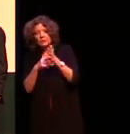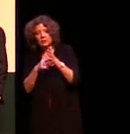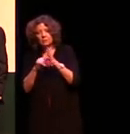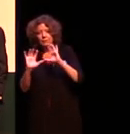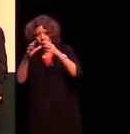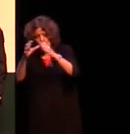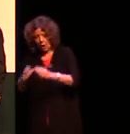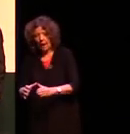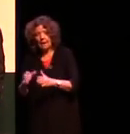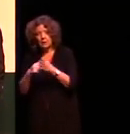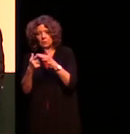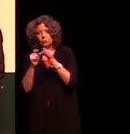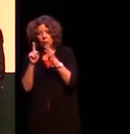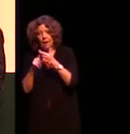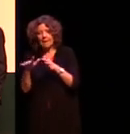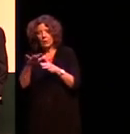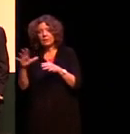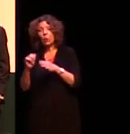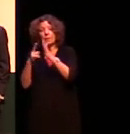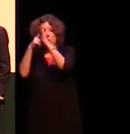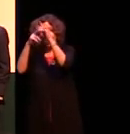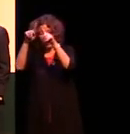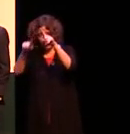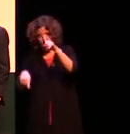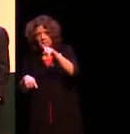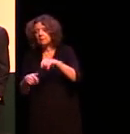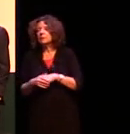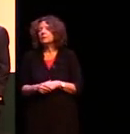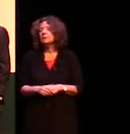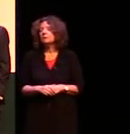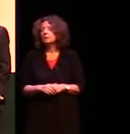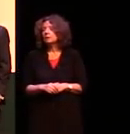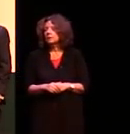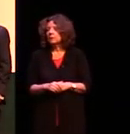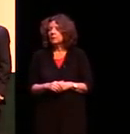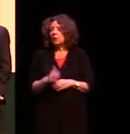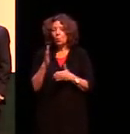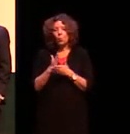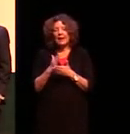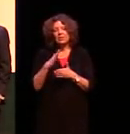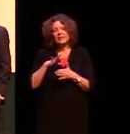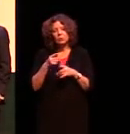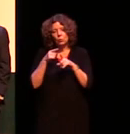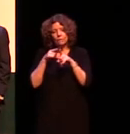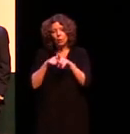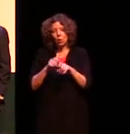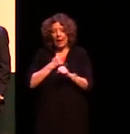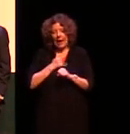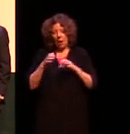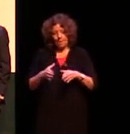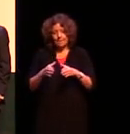from the Bundjalung people up north we need to uh stick to our um tribal